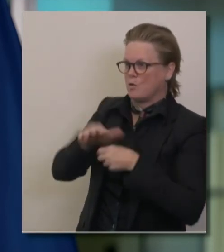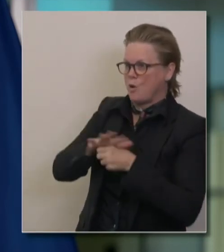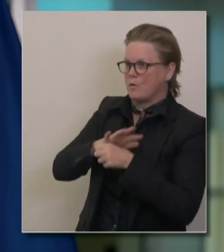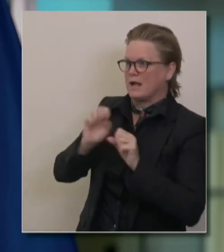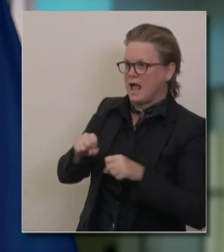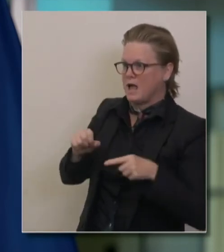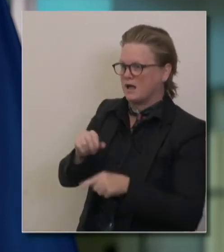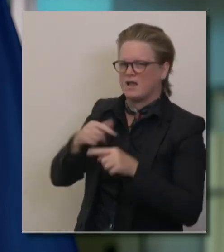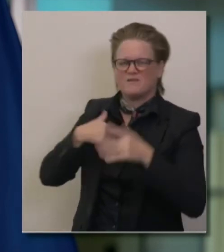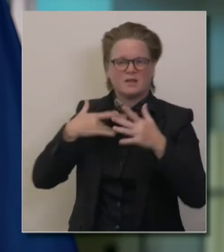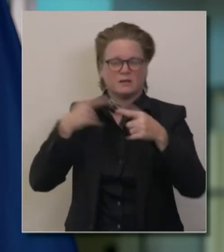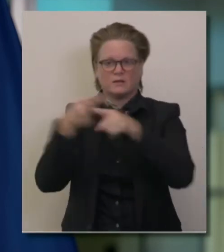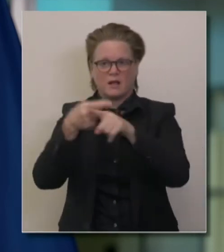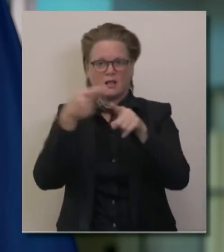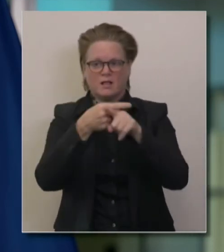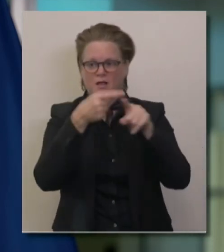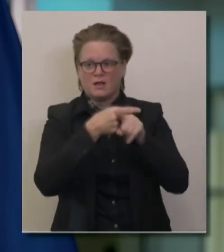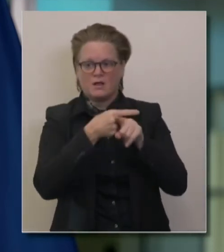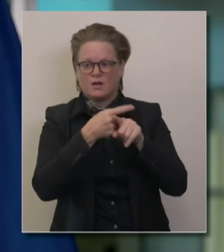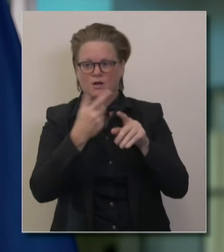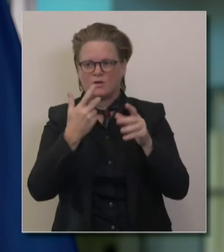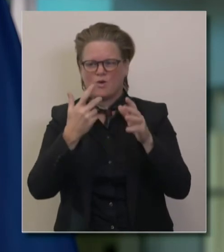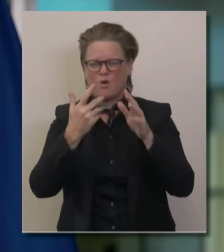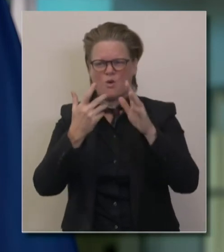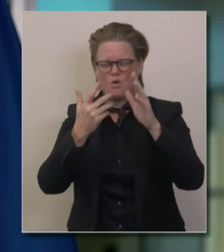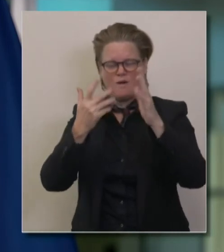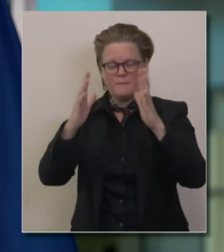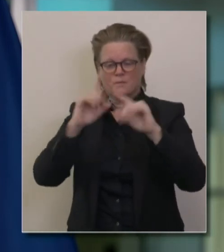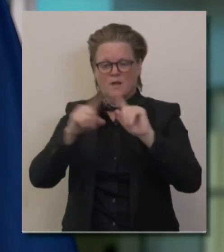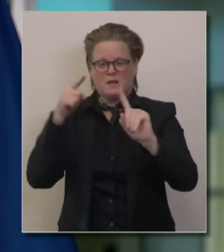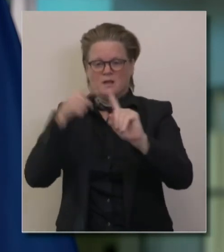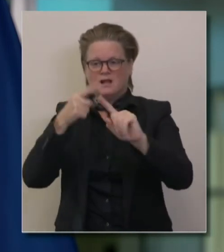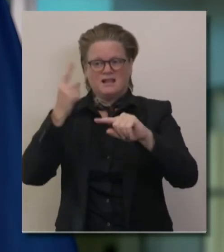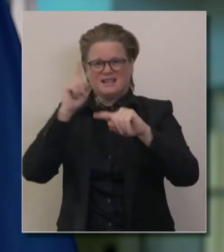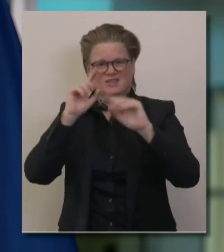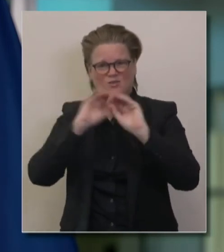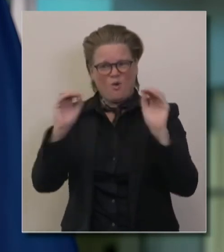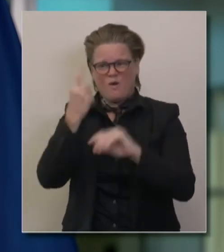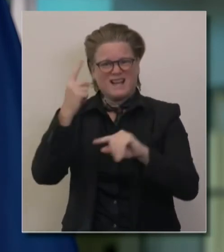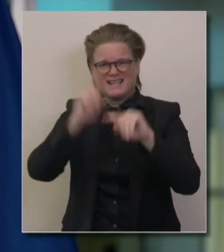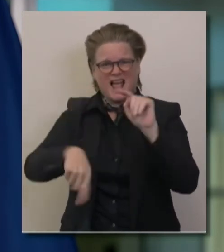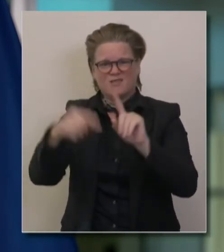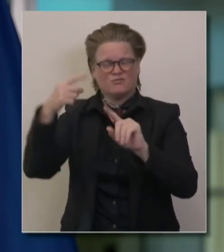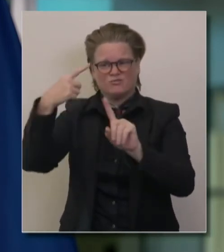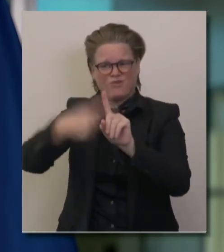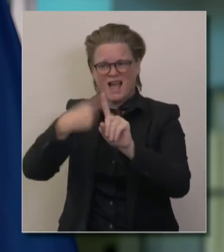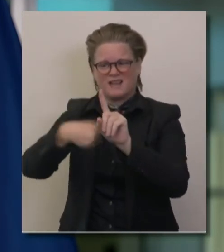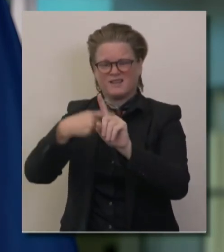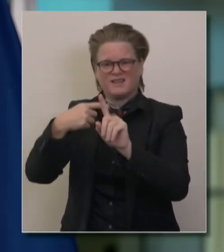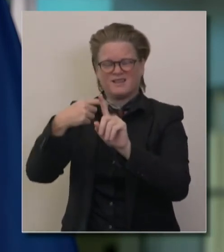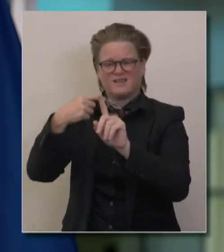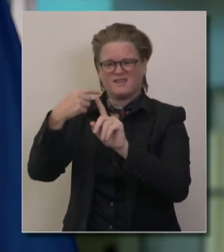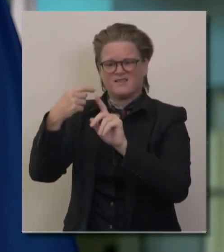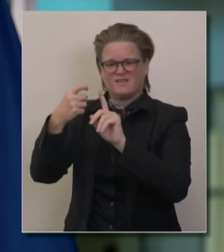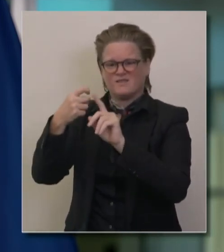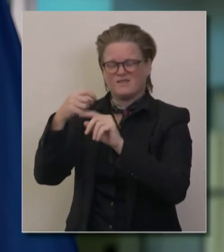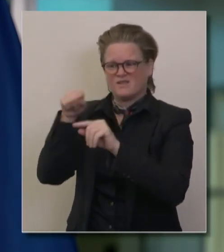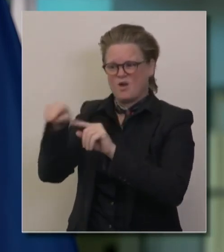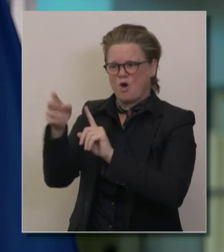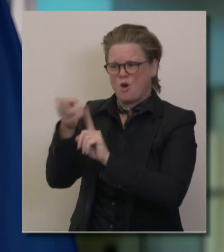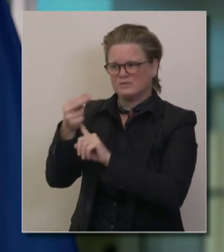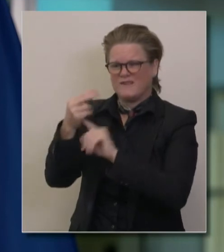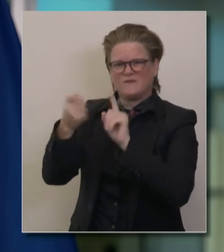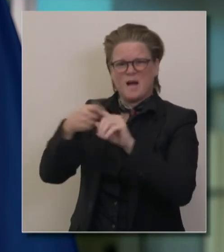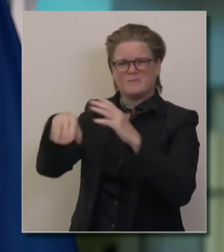stay in a hotel right now, only essential workers, no matter whether you're from Arizona or from Newport Beach. It's just confusing. No,